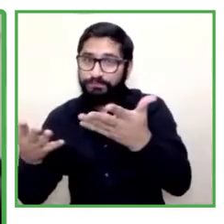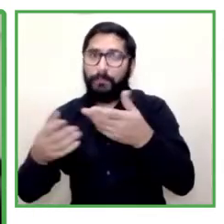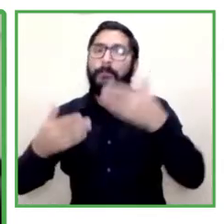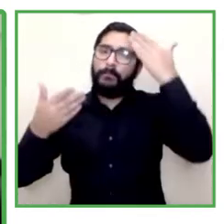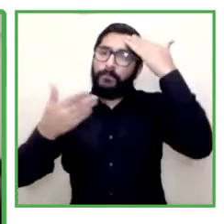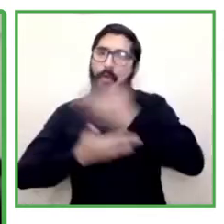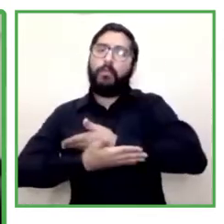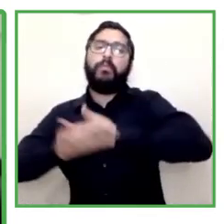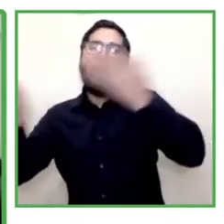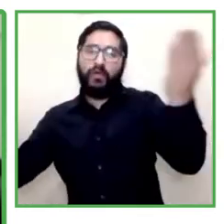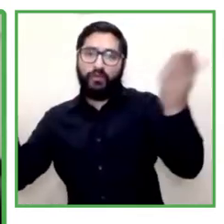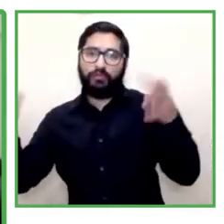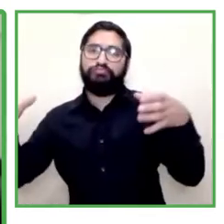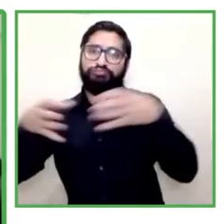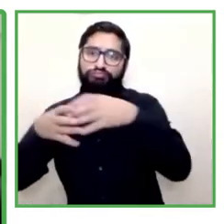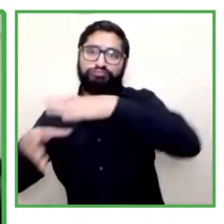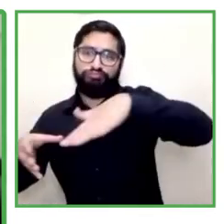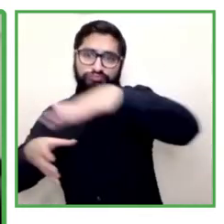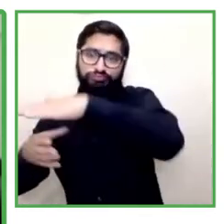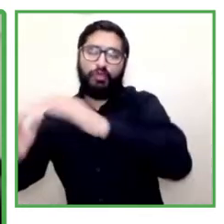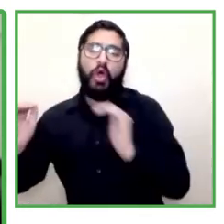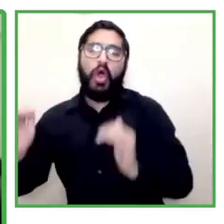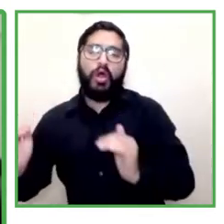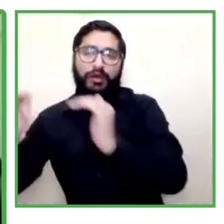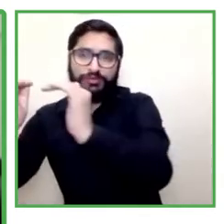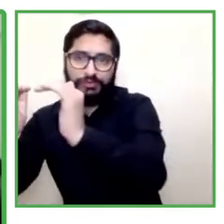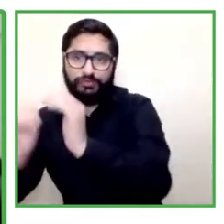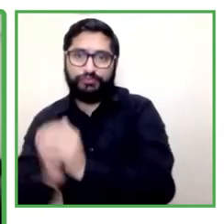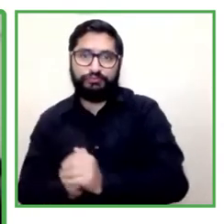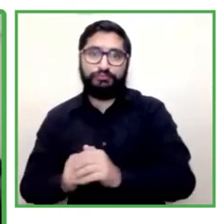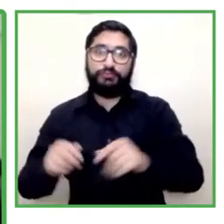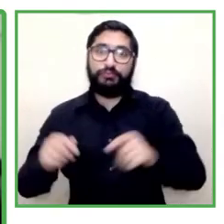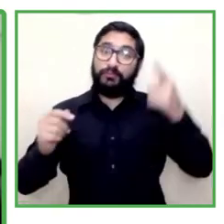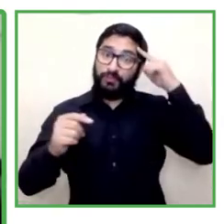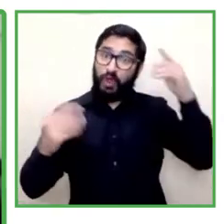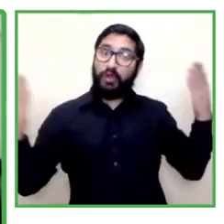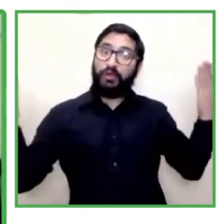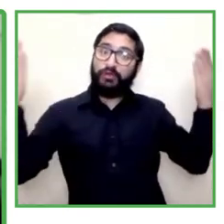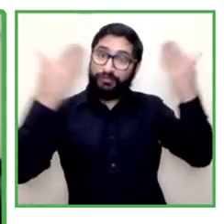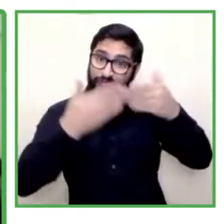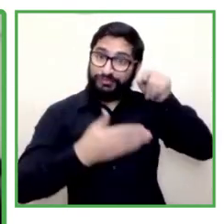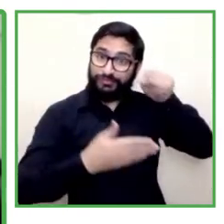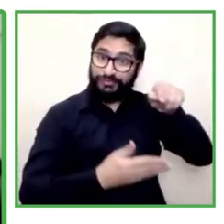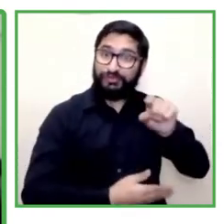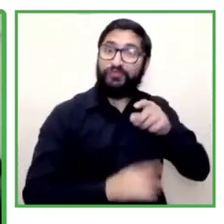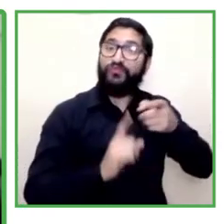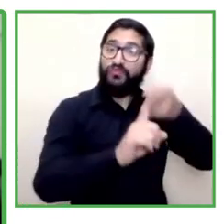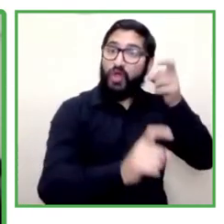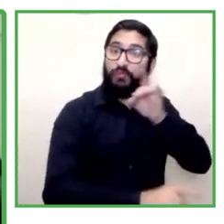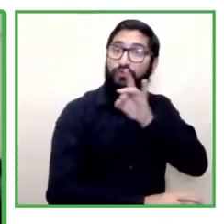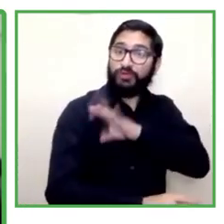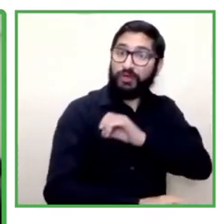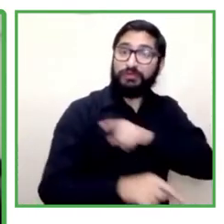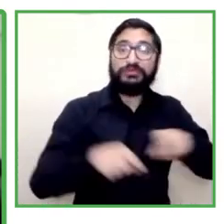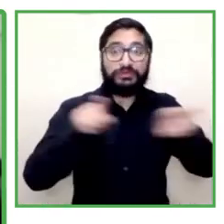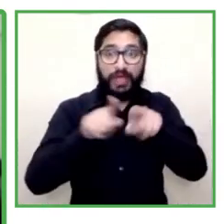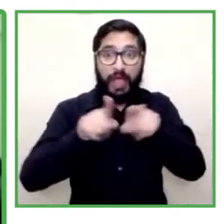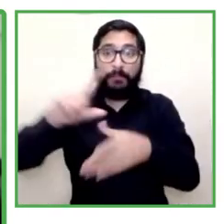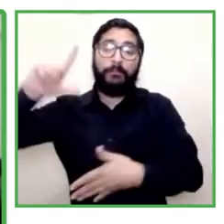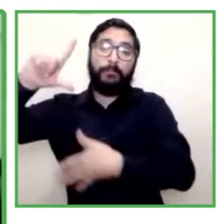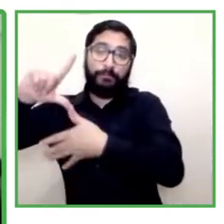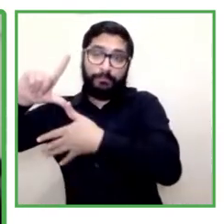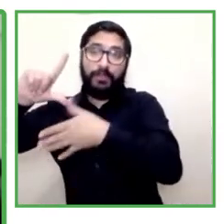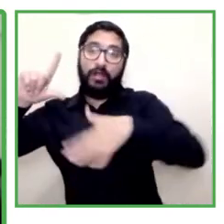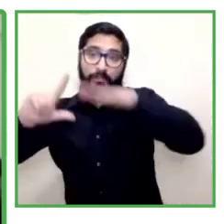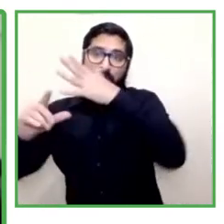of the civil society and the public sector. And for the Chilean case, which is no different from Latin America, the data revealed by the